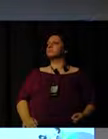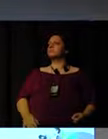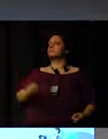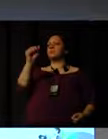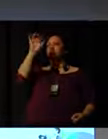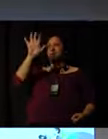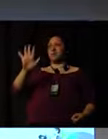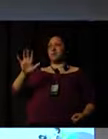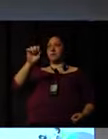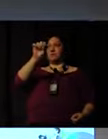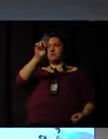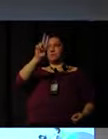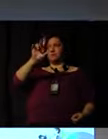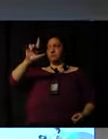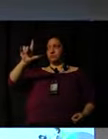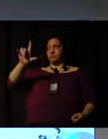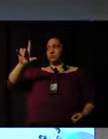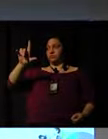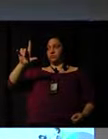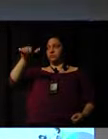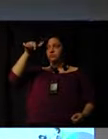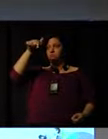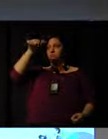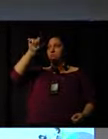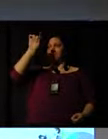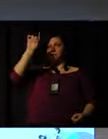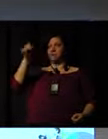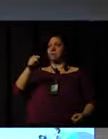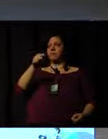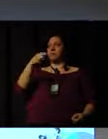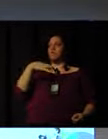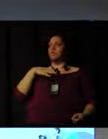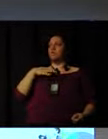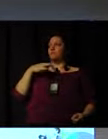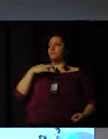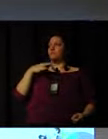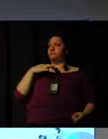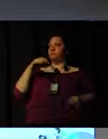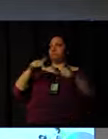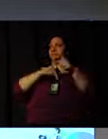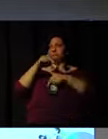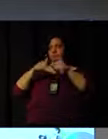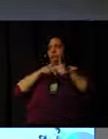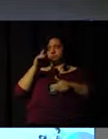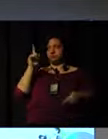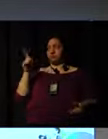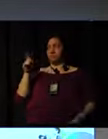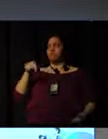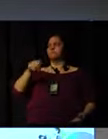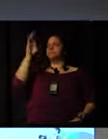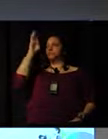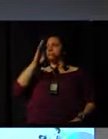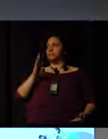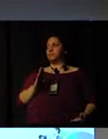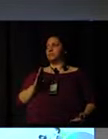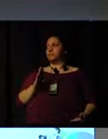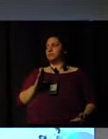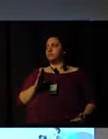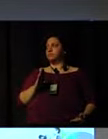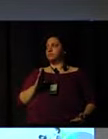They say in South Africa, 70,000 volunteers worked